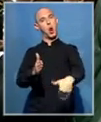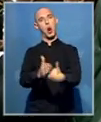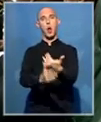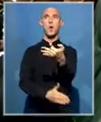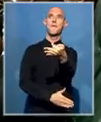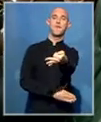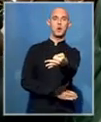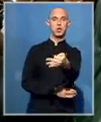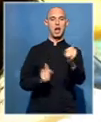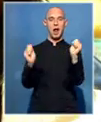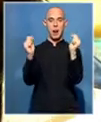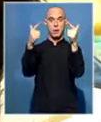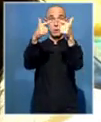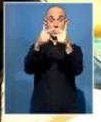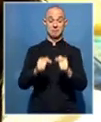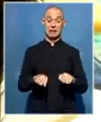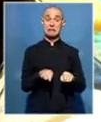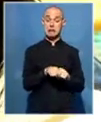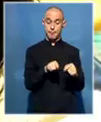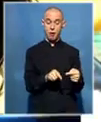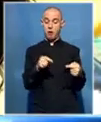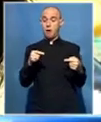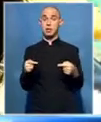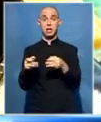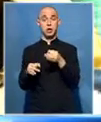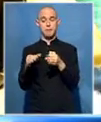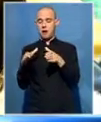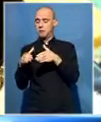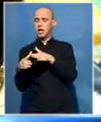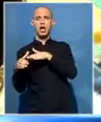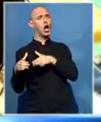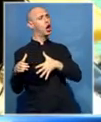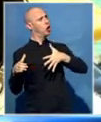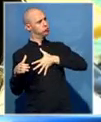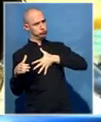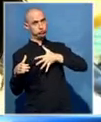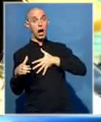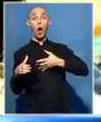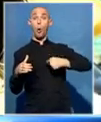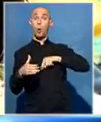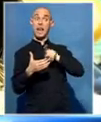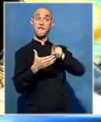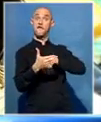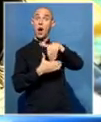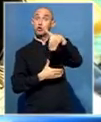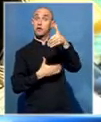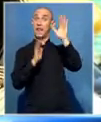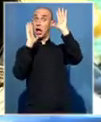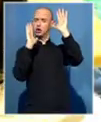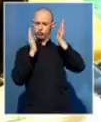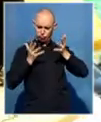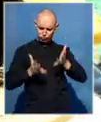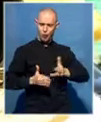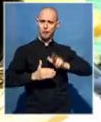also expressed satisfaction. The votes that we got are what we voted for. So that's what we